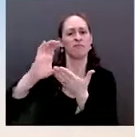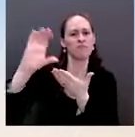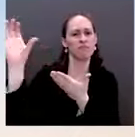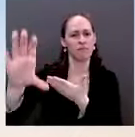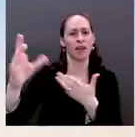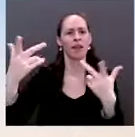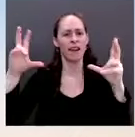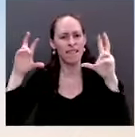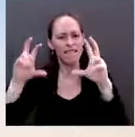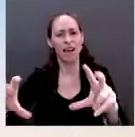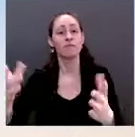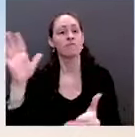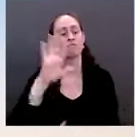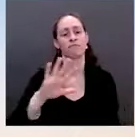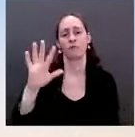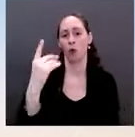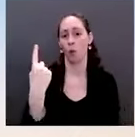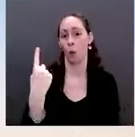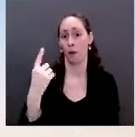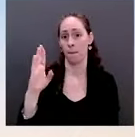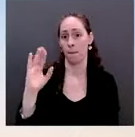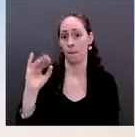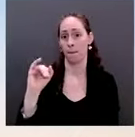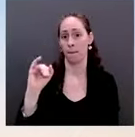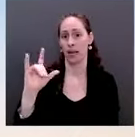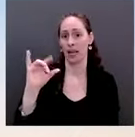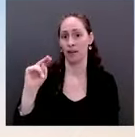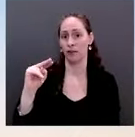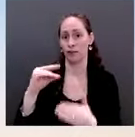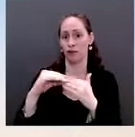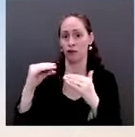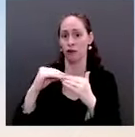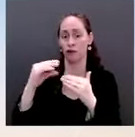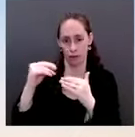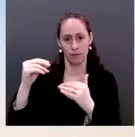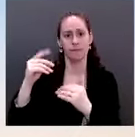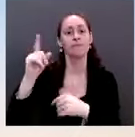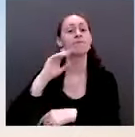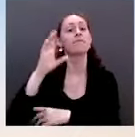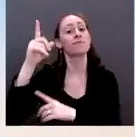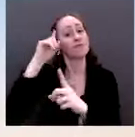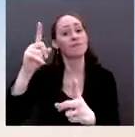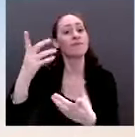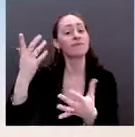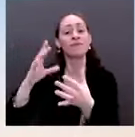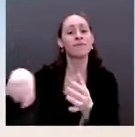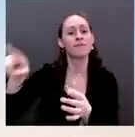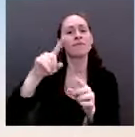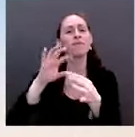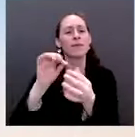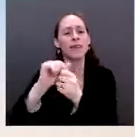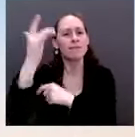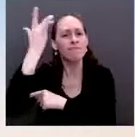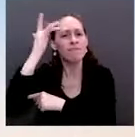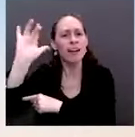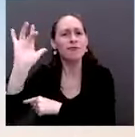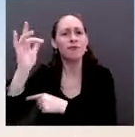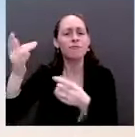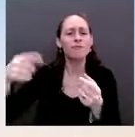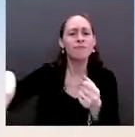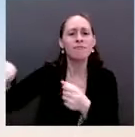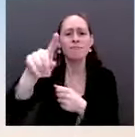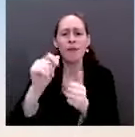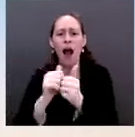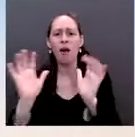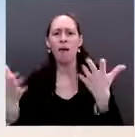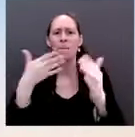farmers, ranchers, and forest landowners. These funds will go to projects that promote farming, ranching, and forestry practices that